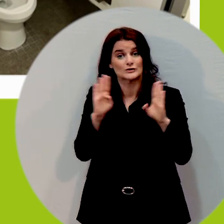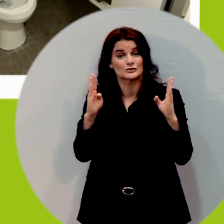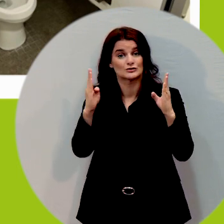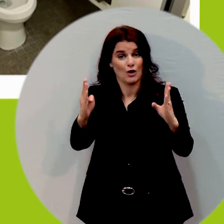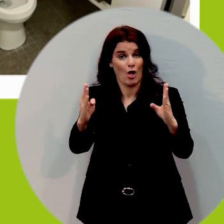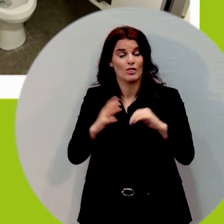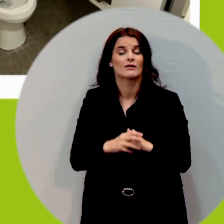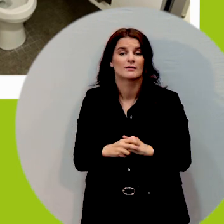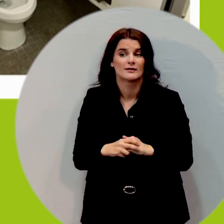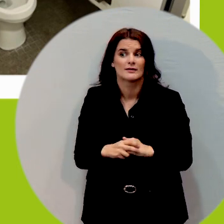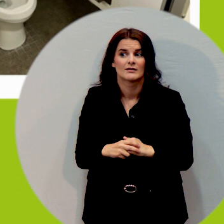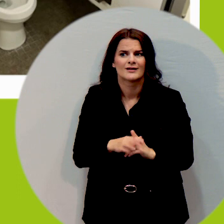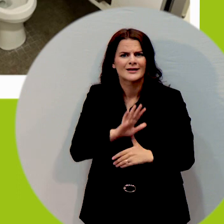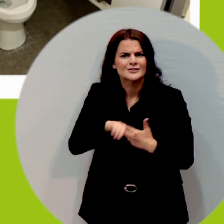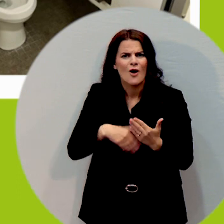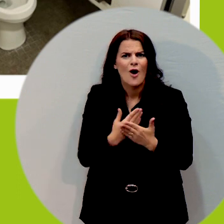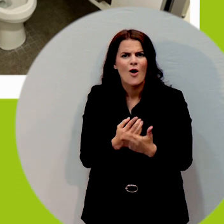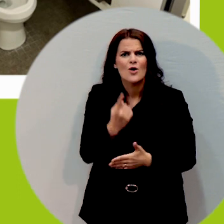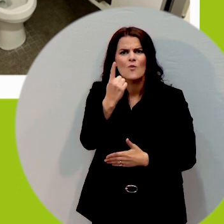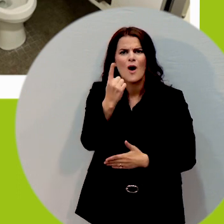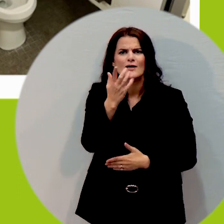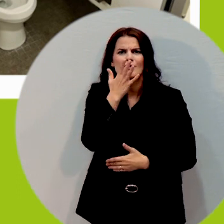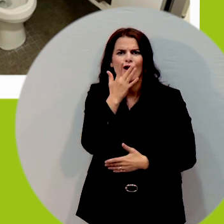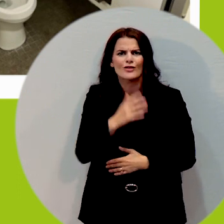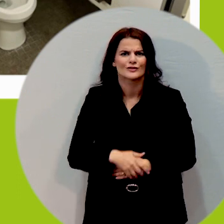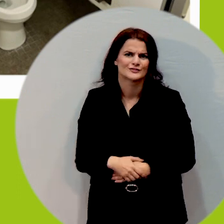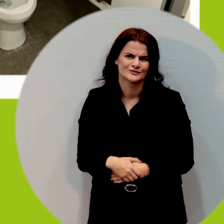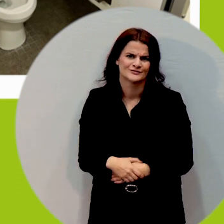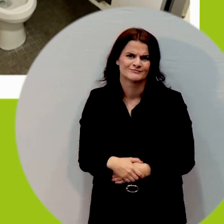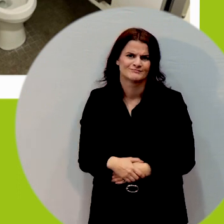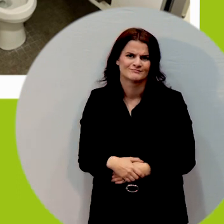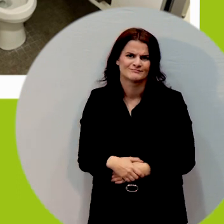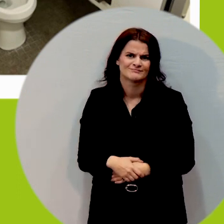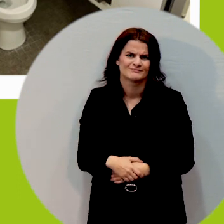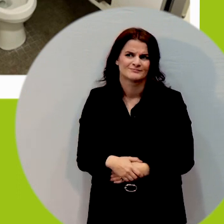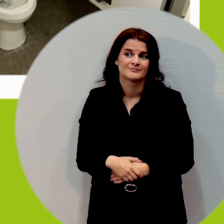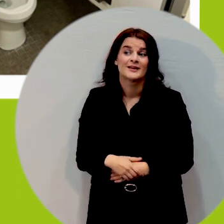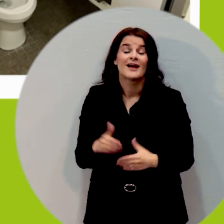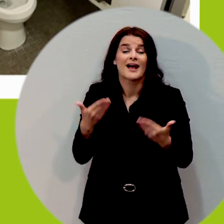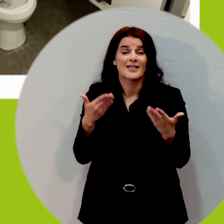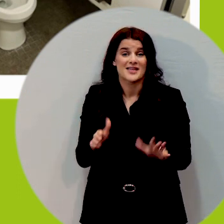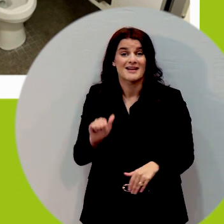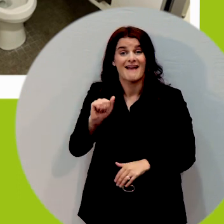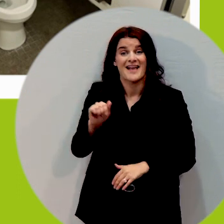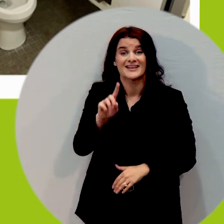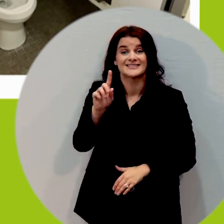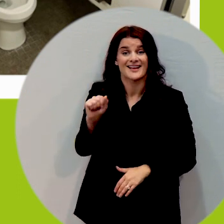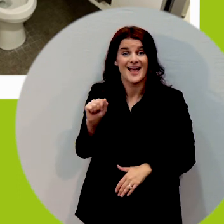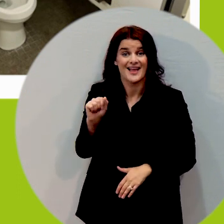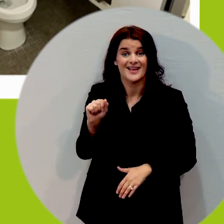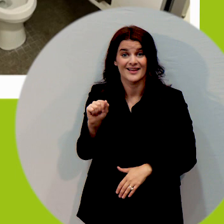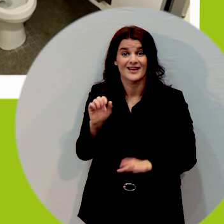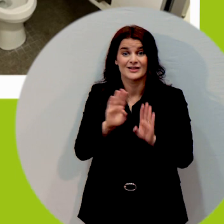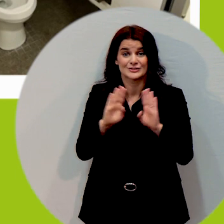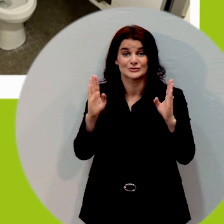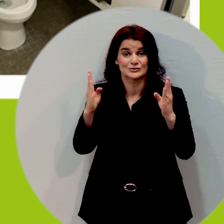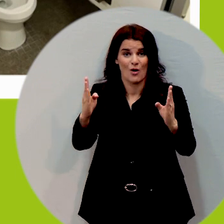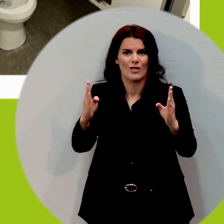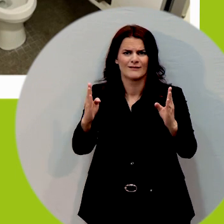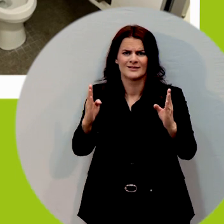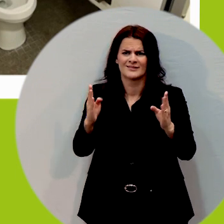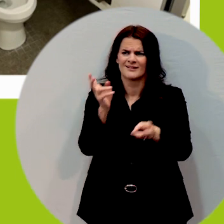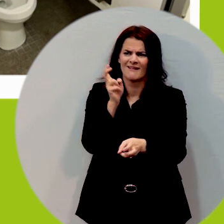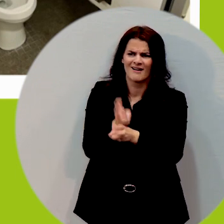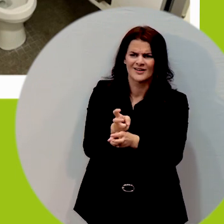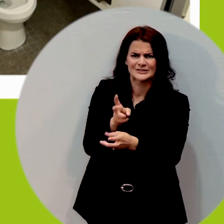stall can be quite difficult to uh distinguish so some people will walk through all